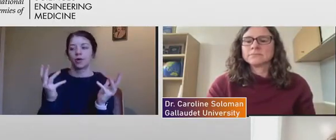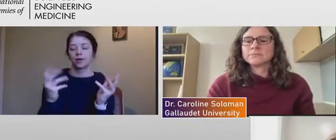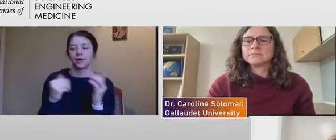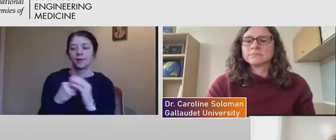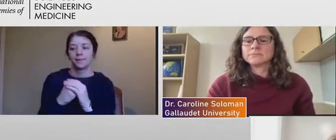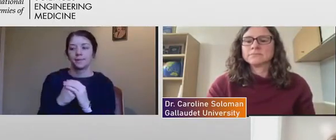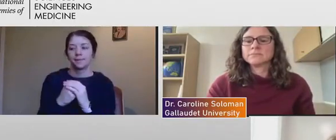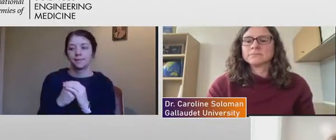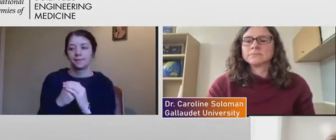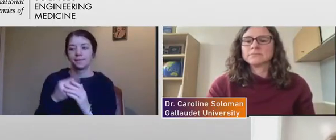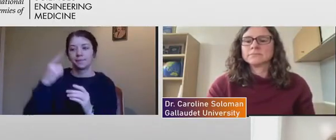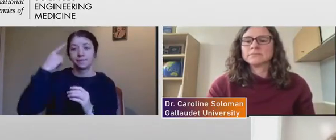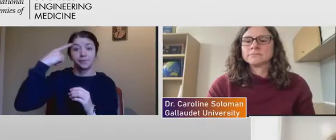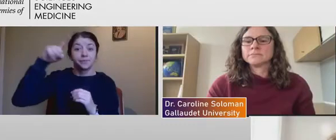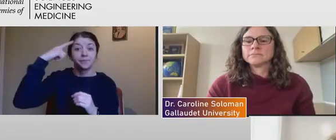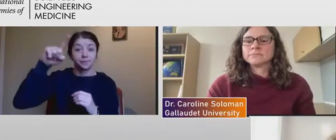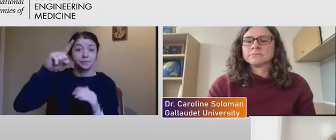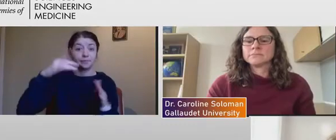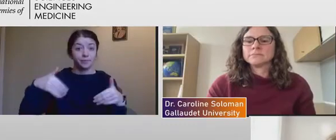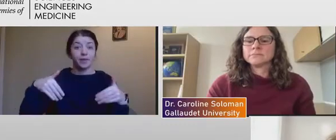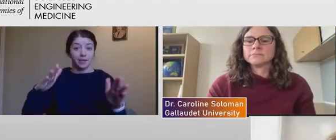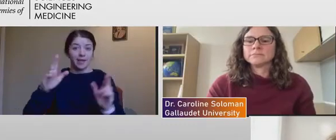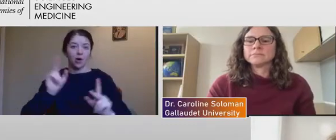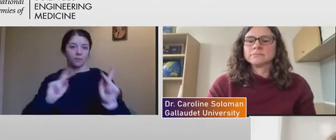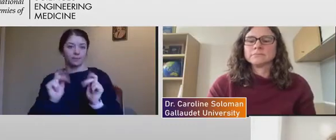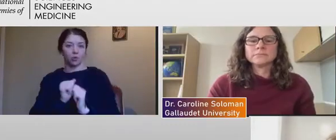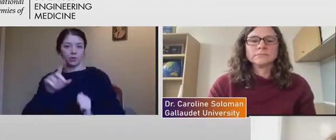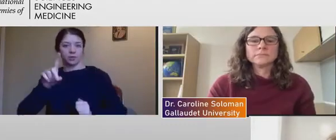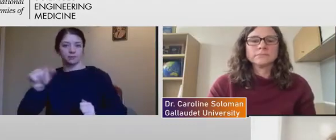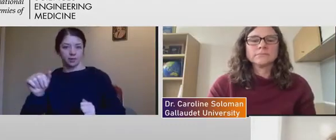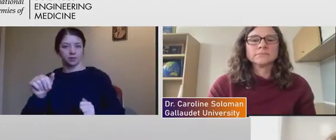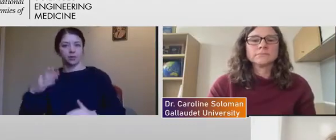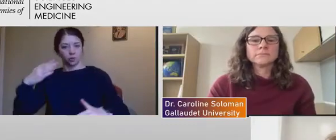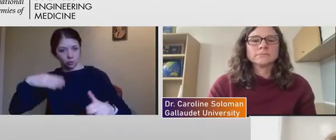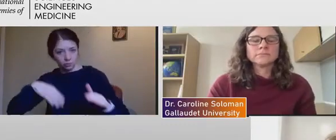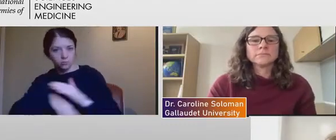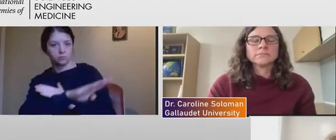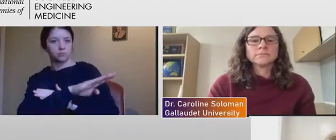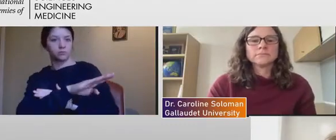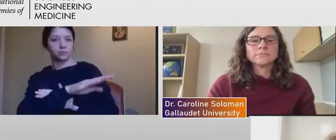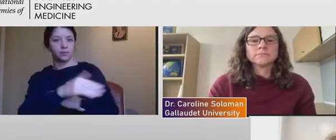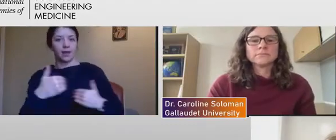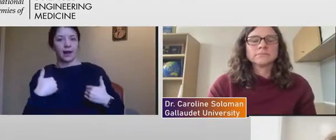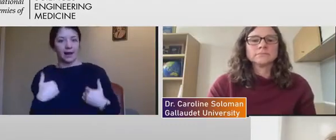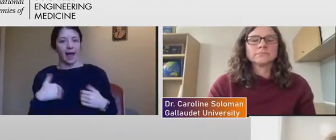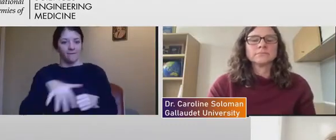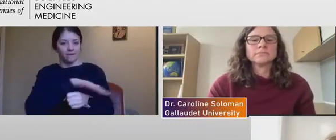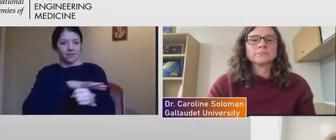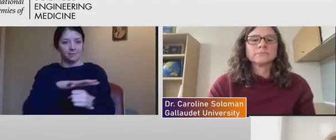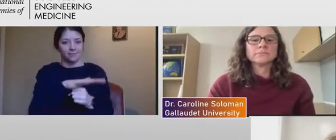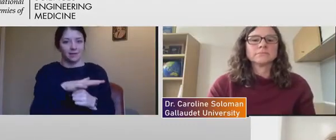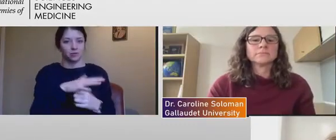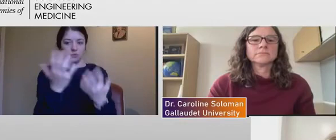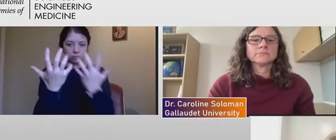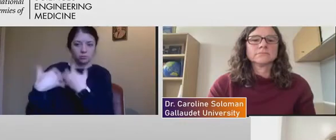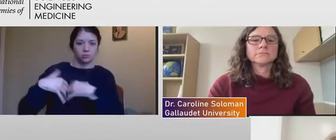to allow for somebody with a disability to come in and create the space to work well for them.